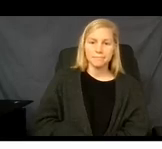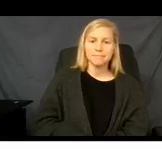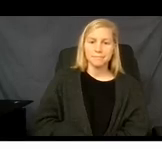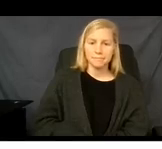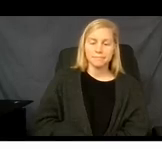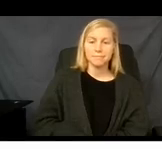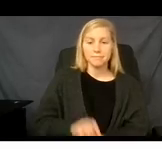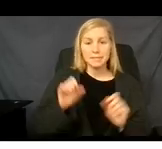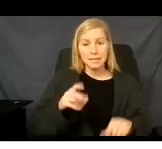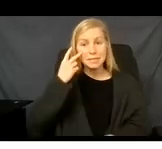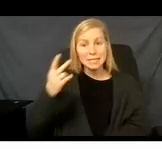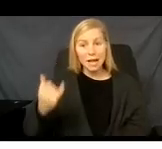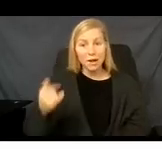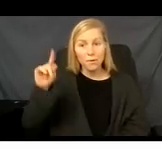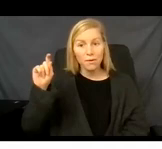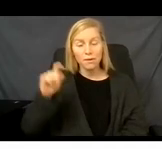Can you see it?